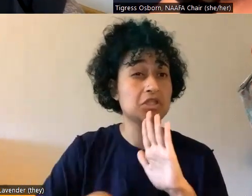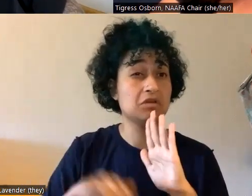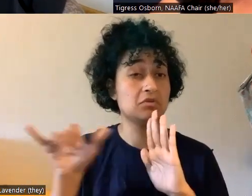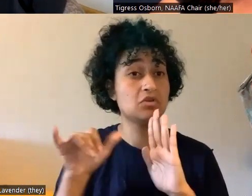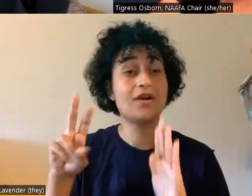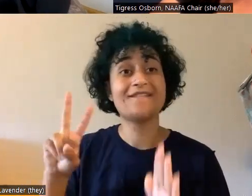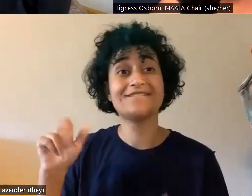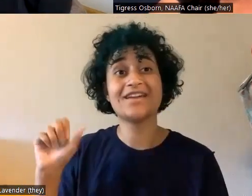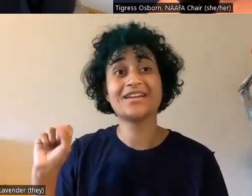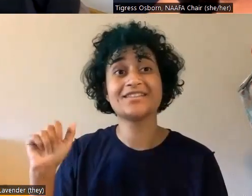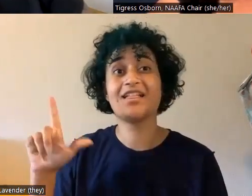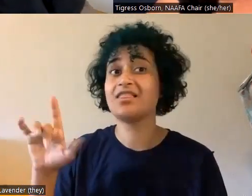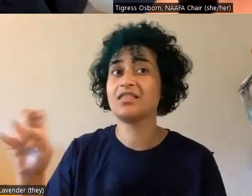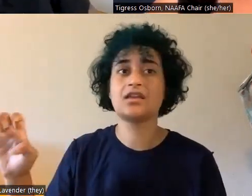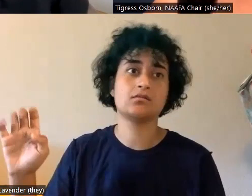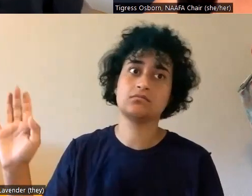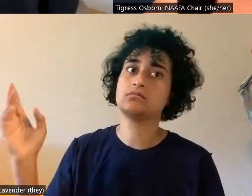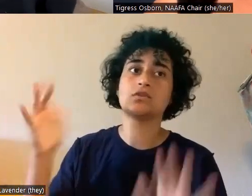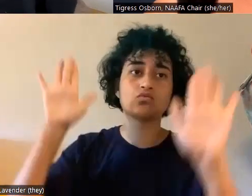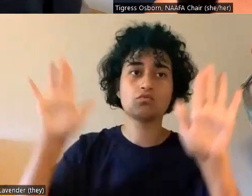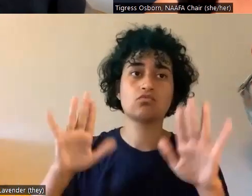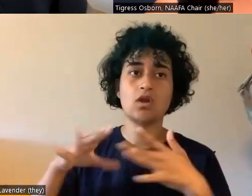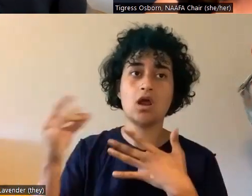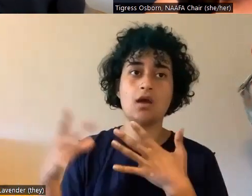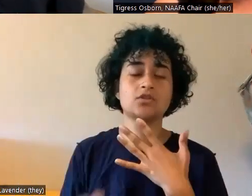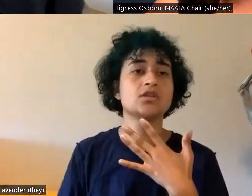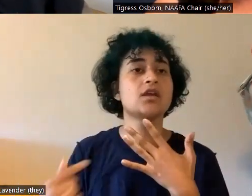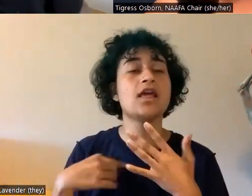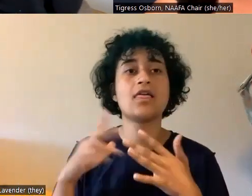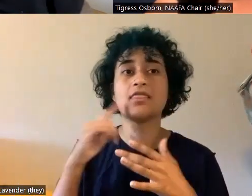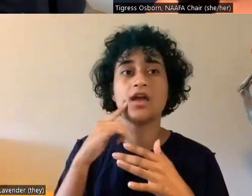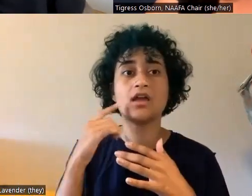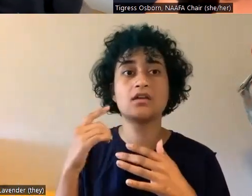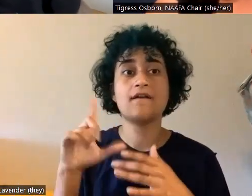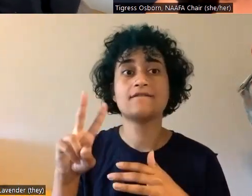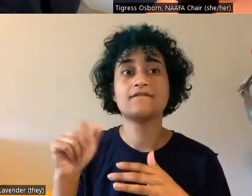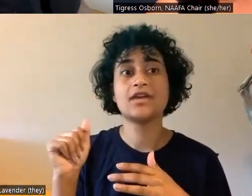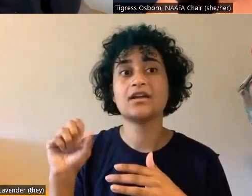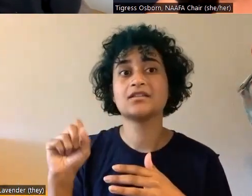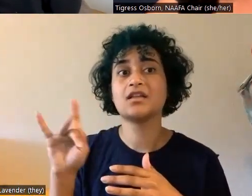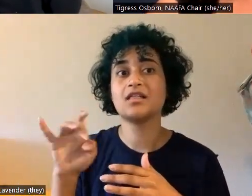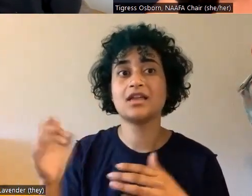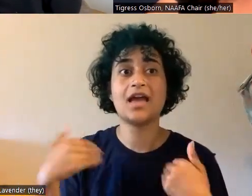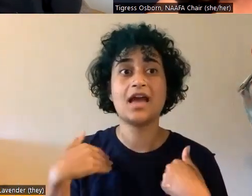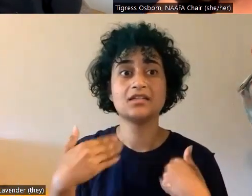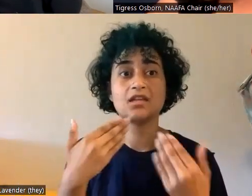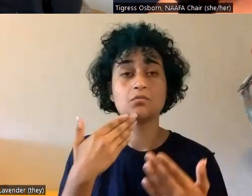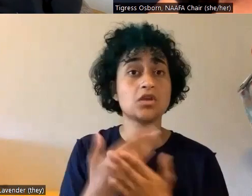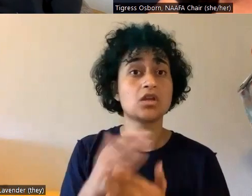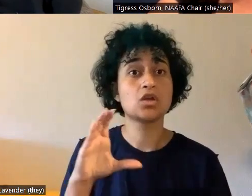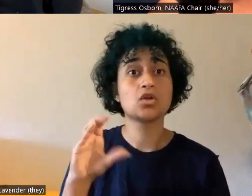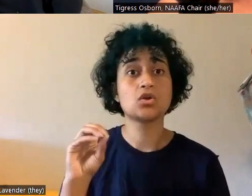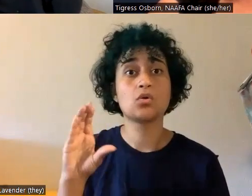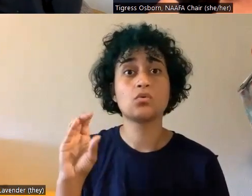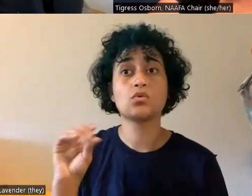Vaseline. Oh, great. That's a great option. And Vaseline comes in some, uh, Vaseline brand at least comes in some cocoa butter Vaseline